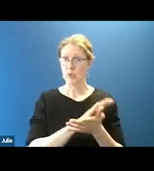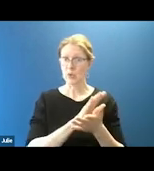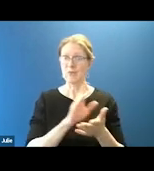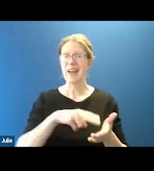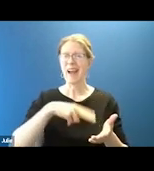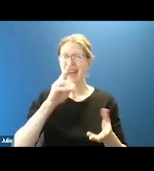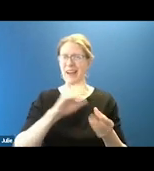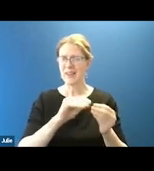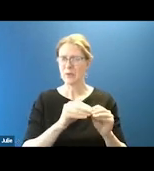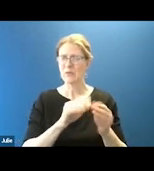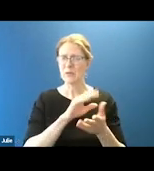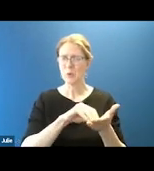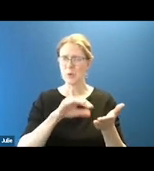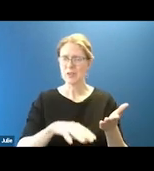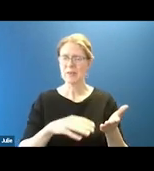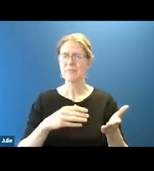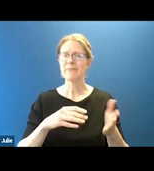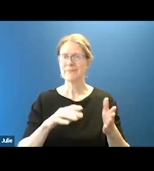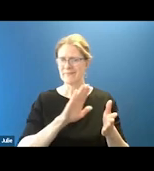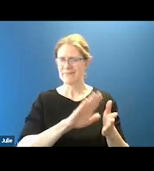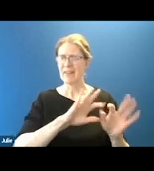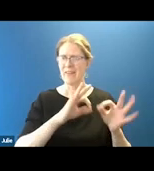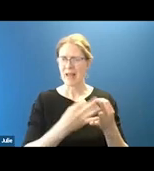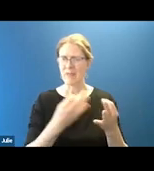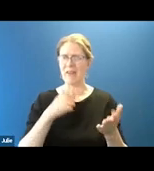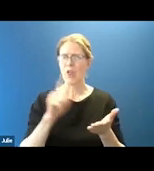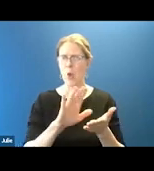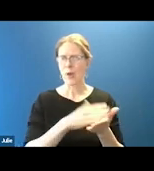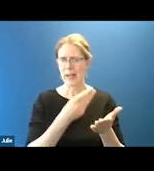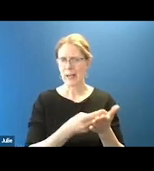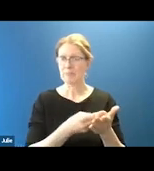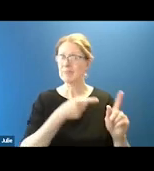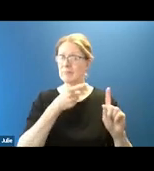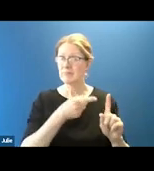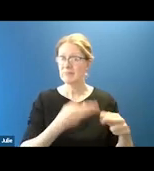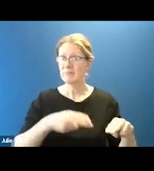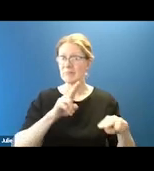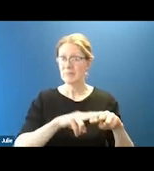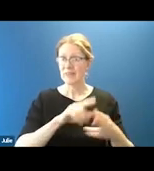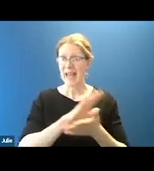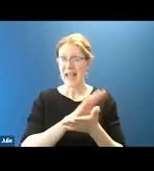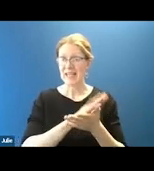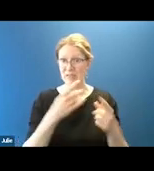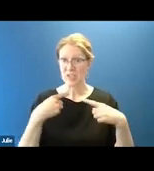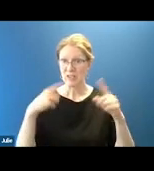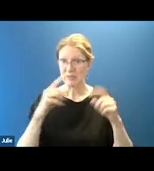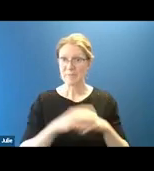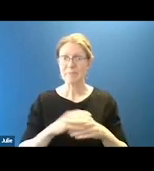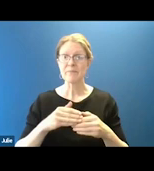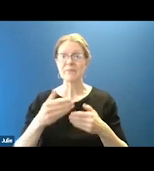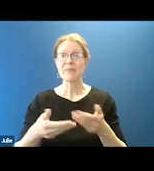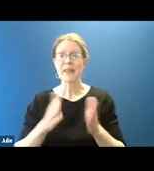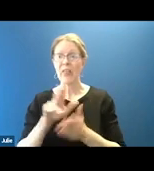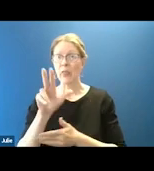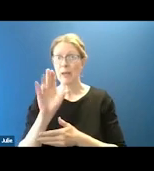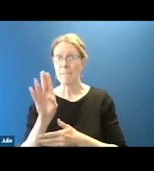-income families with the goal of increasing their academic achievement. Our next ask is for $3 billion for Education